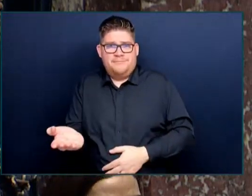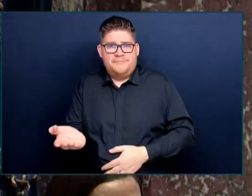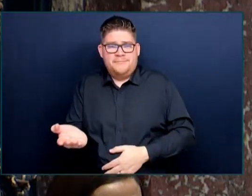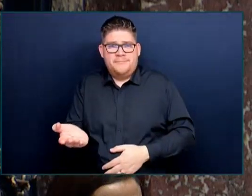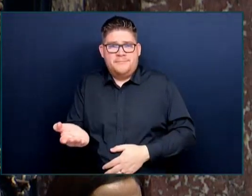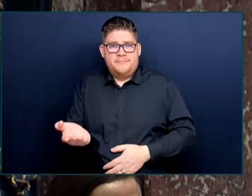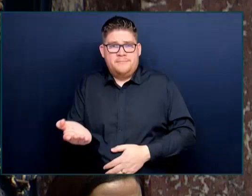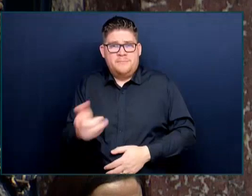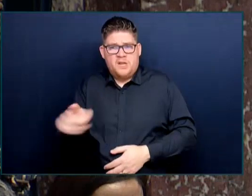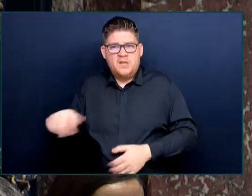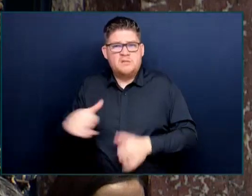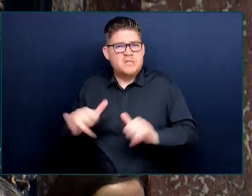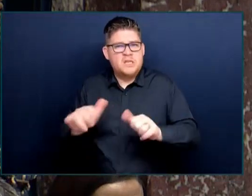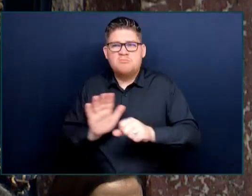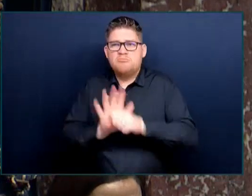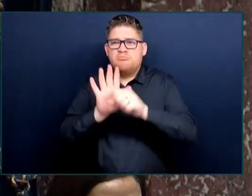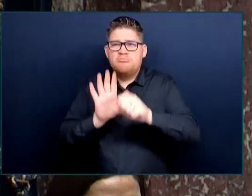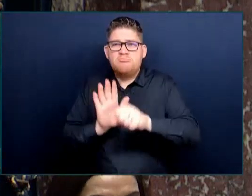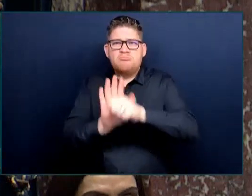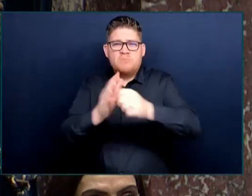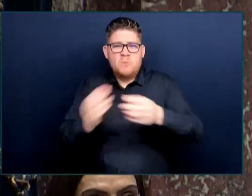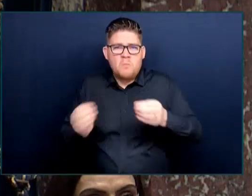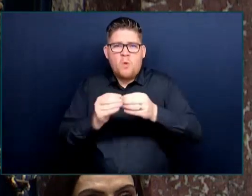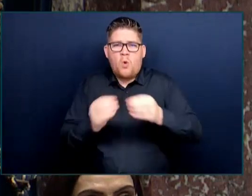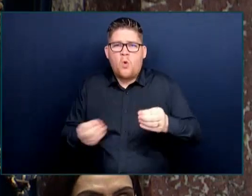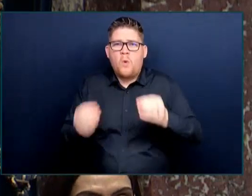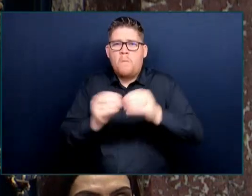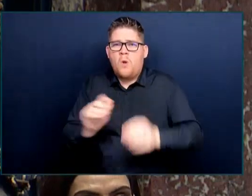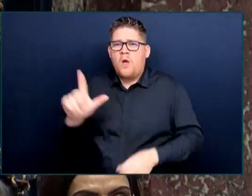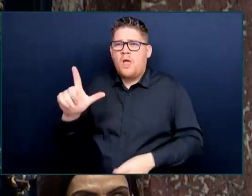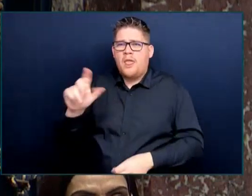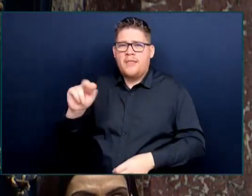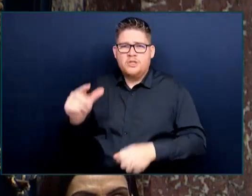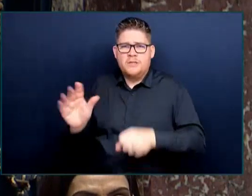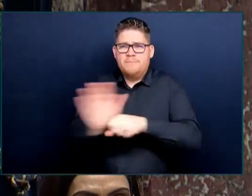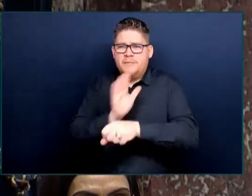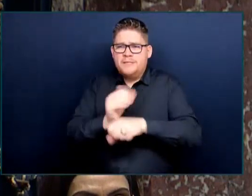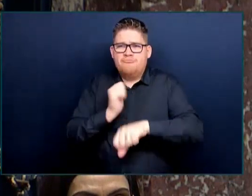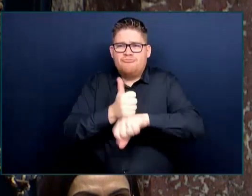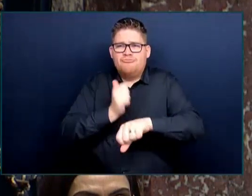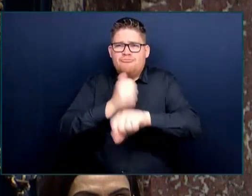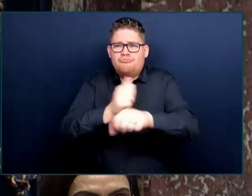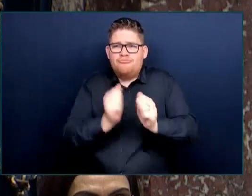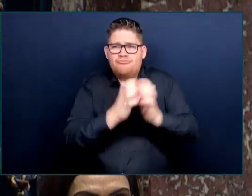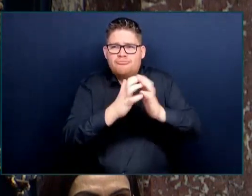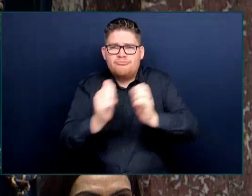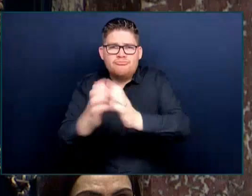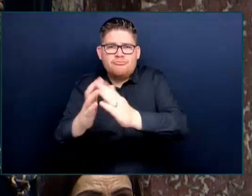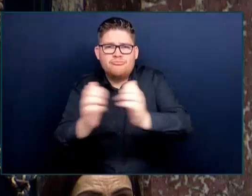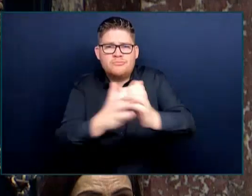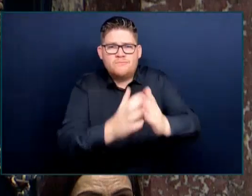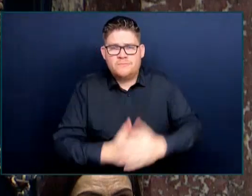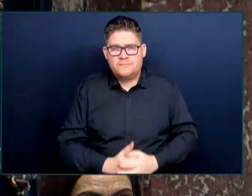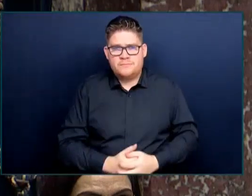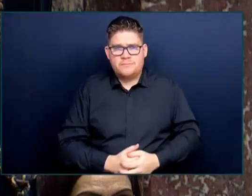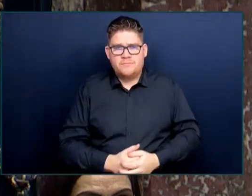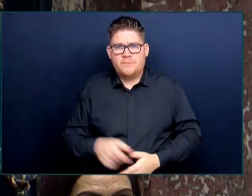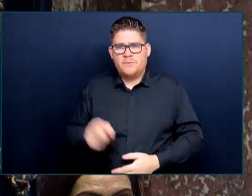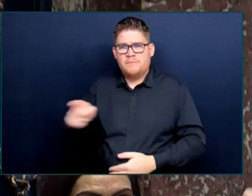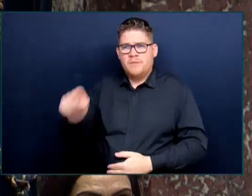province, a response that this government has yet to tamper down. We have got